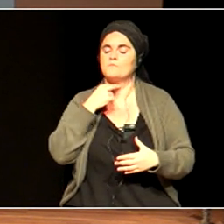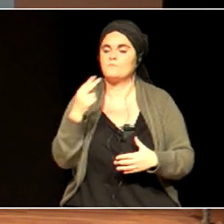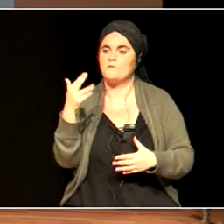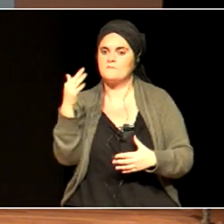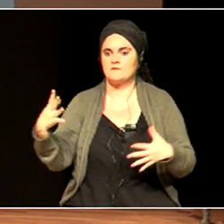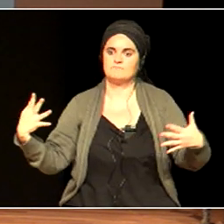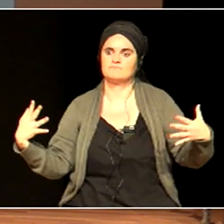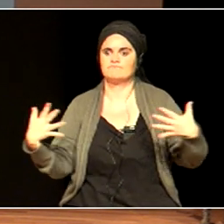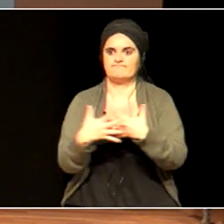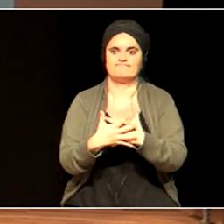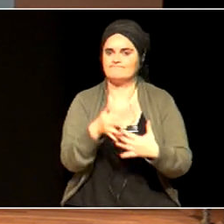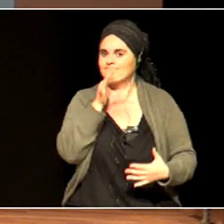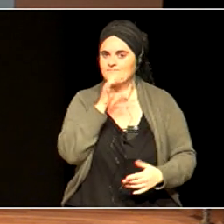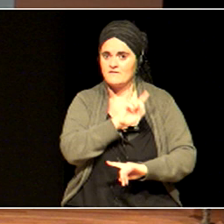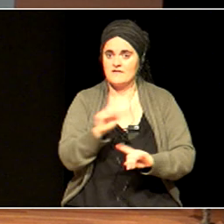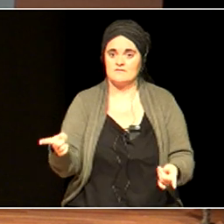And she...